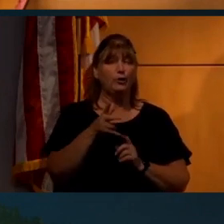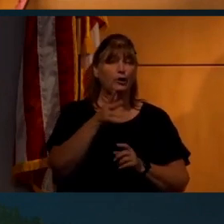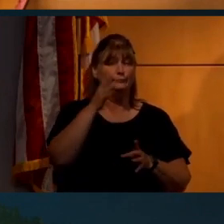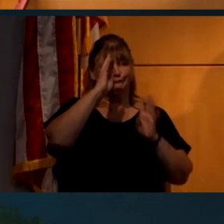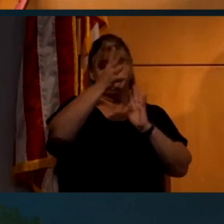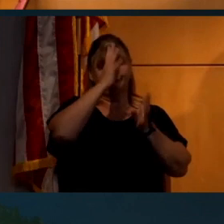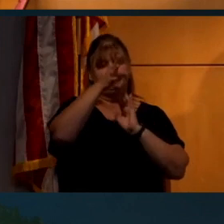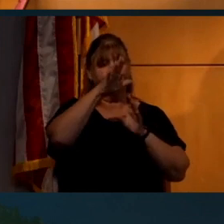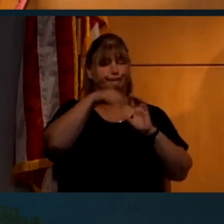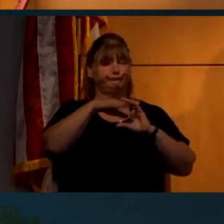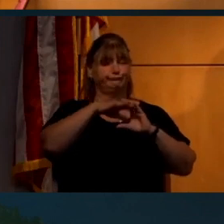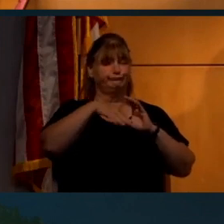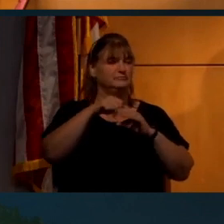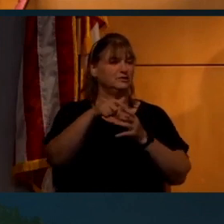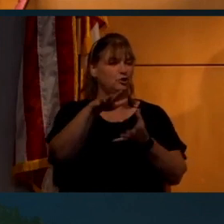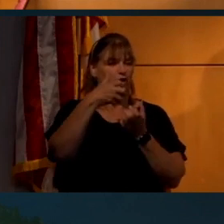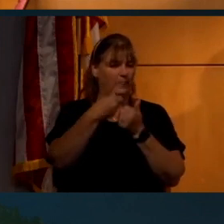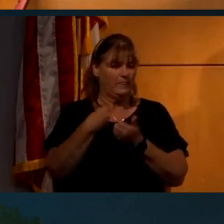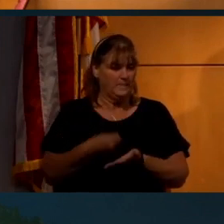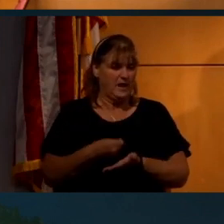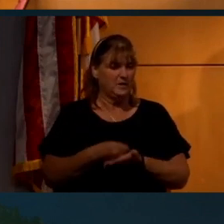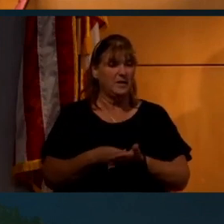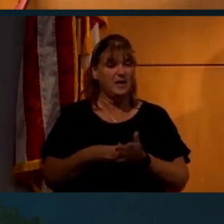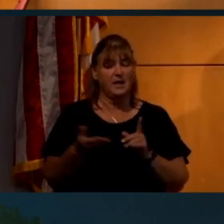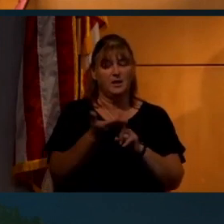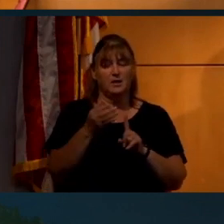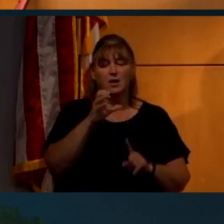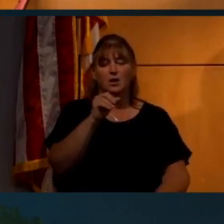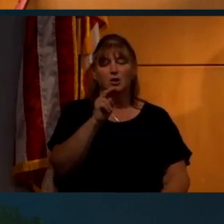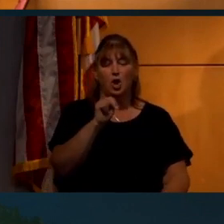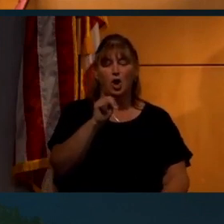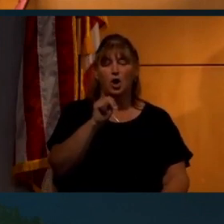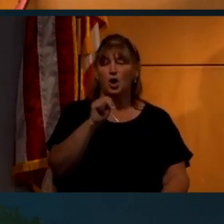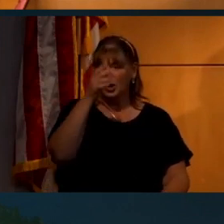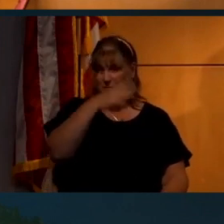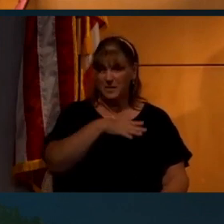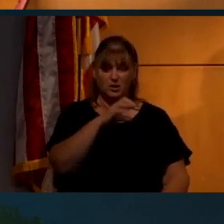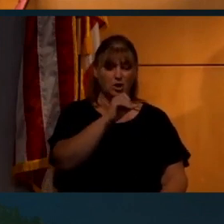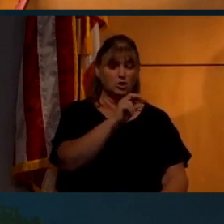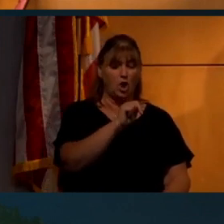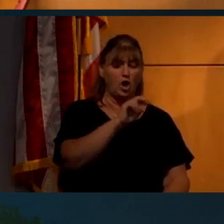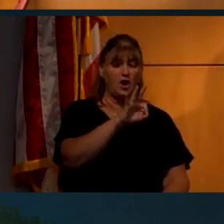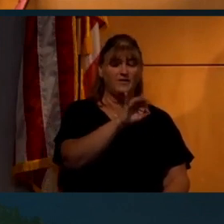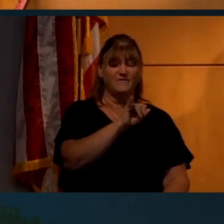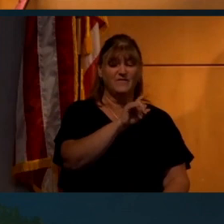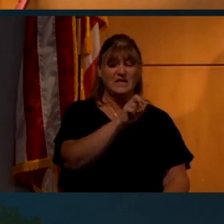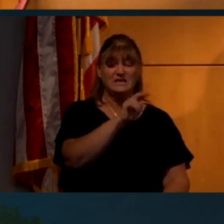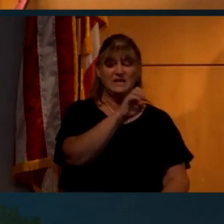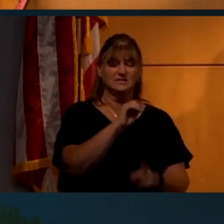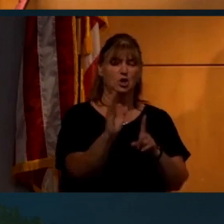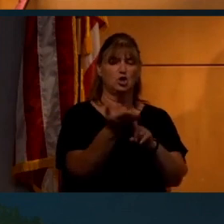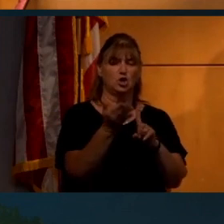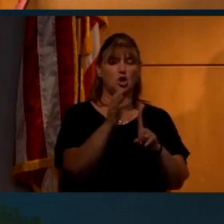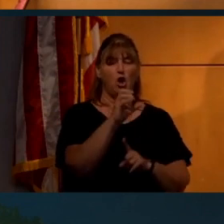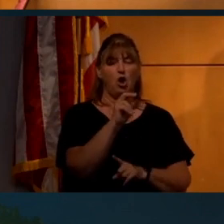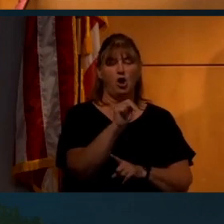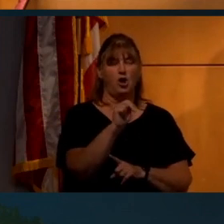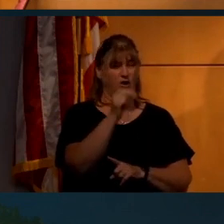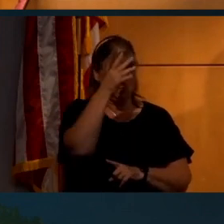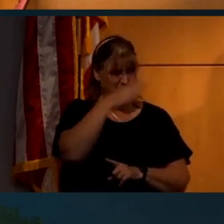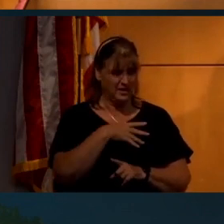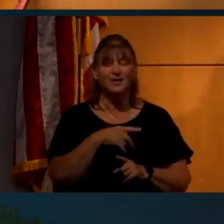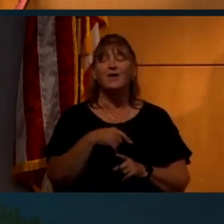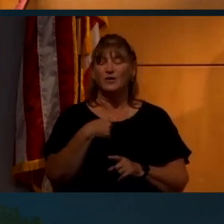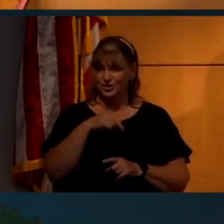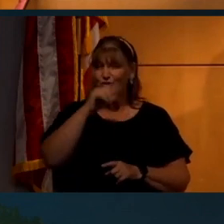cash. Uh, and, and the term con men is short for confidence, man, somebody who gets your confidence. And once you believe that what they're